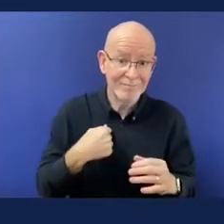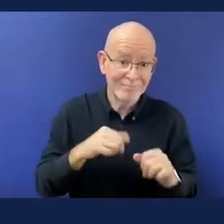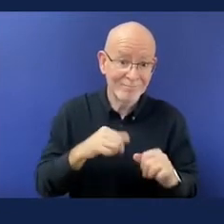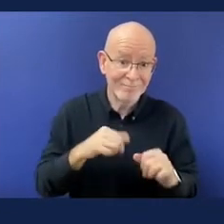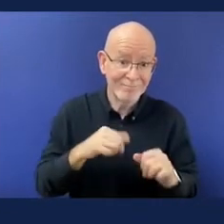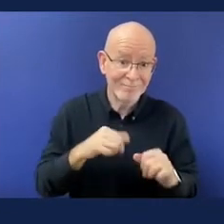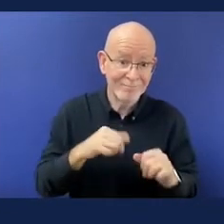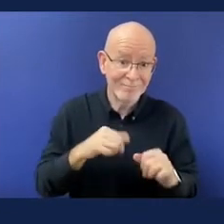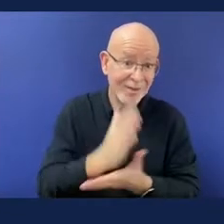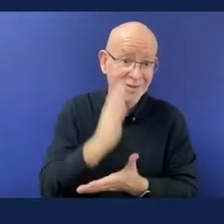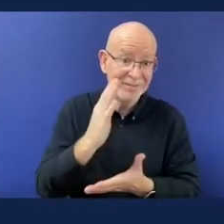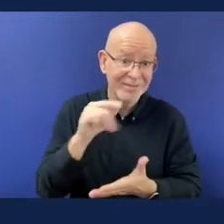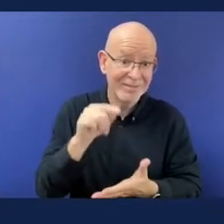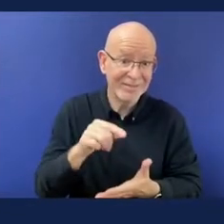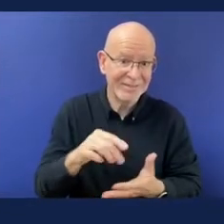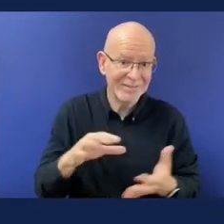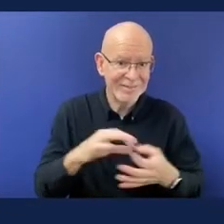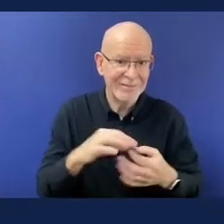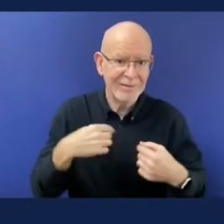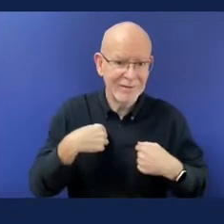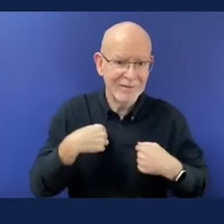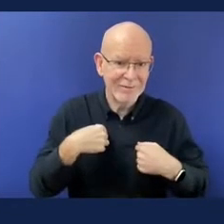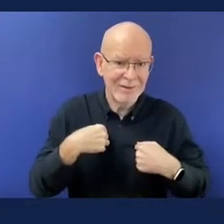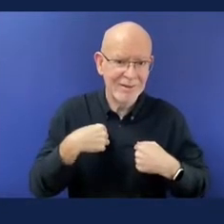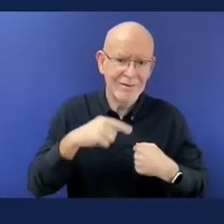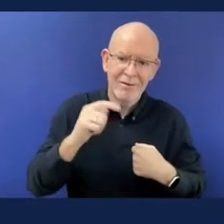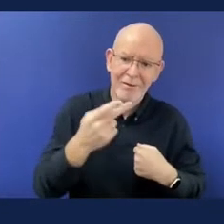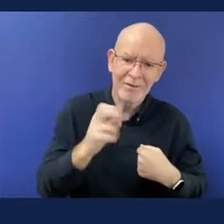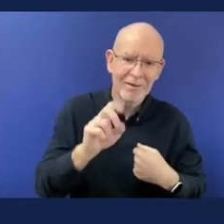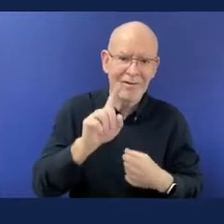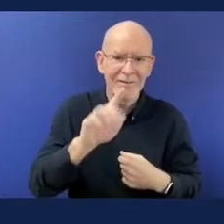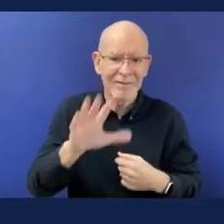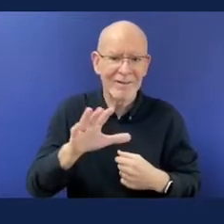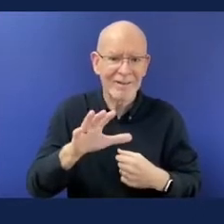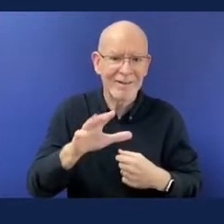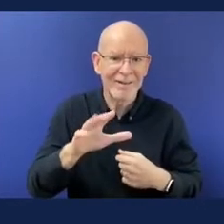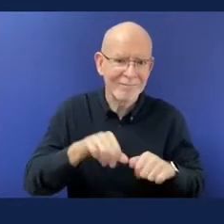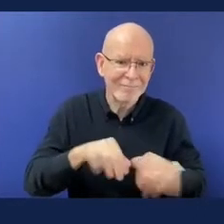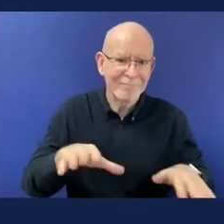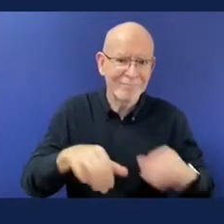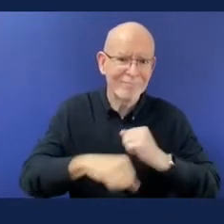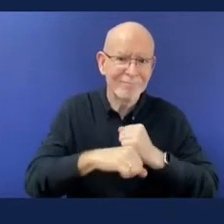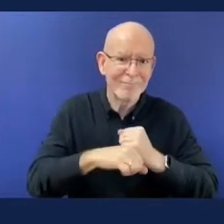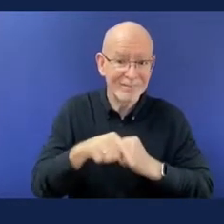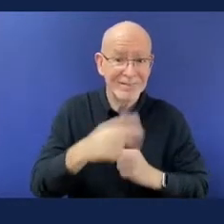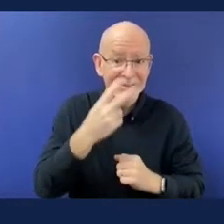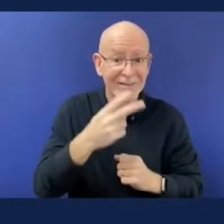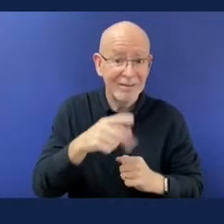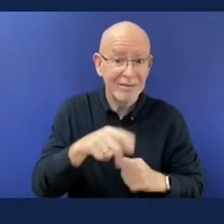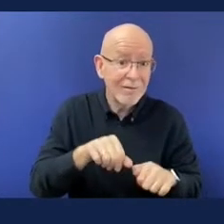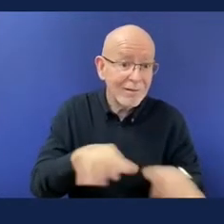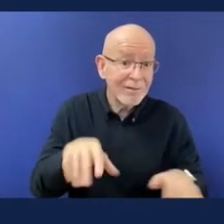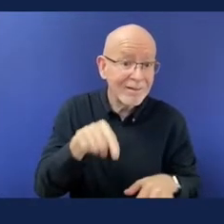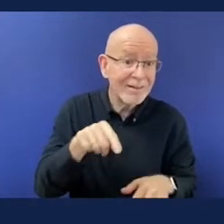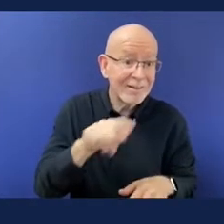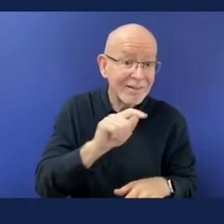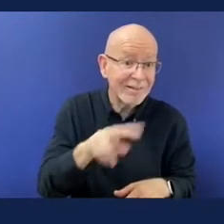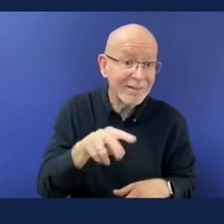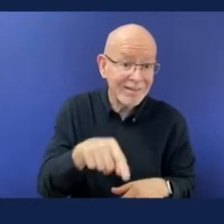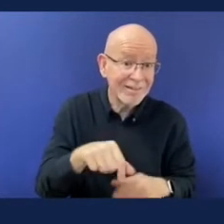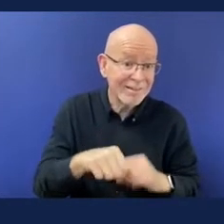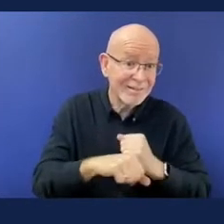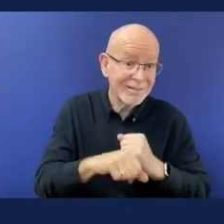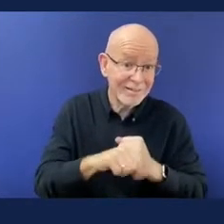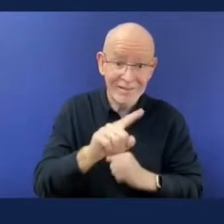stunning so this slide for those of you with a vision impairment just shows all the media coverage around the world some tremendous headlines like on the BBC calling a game